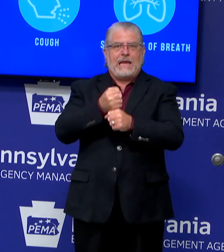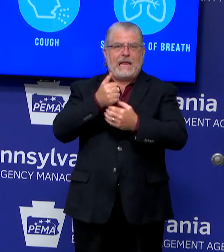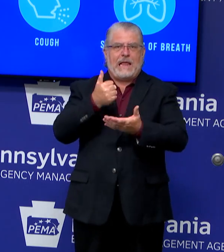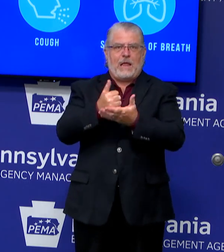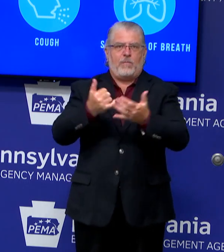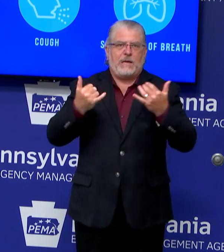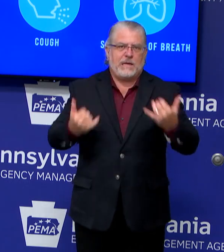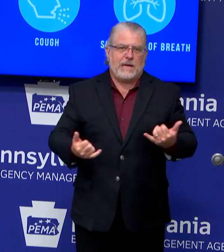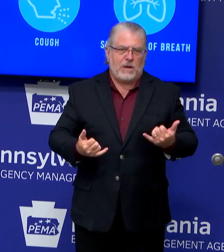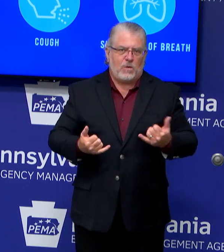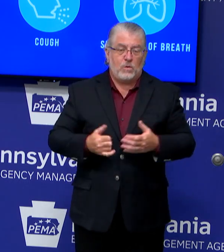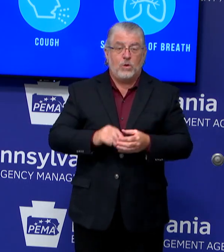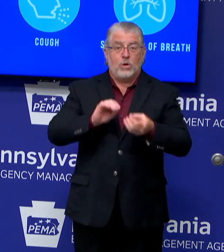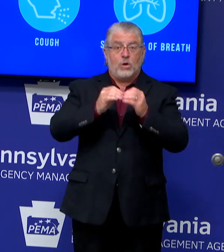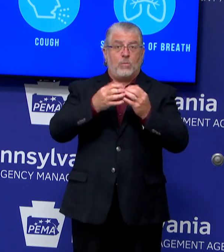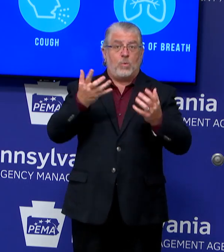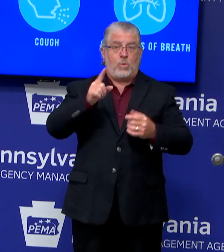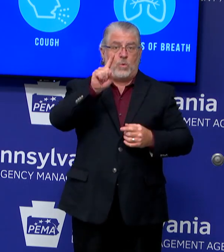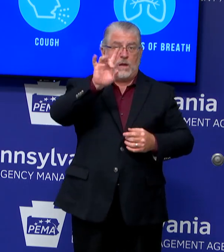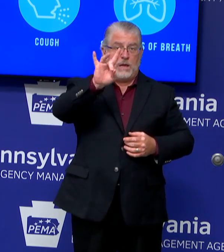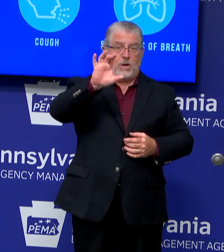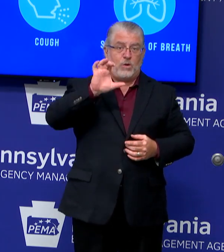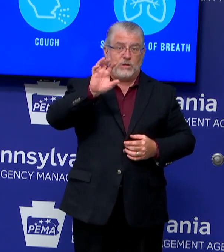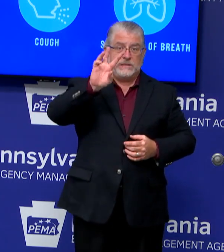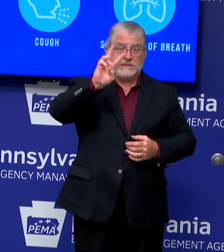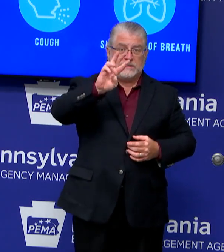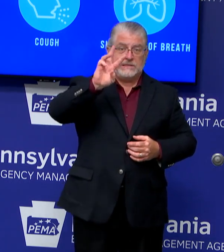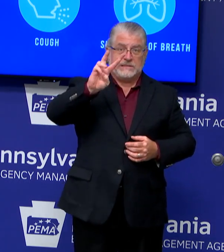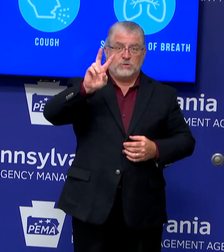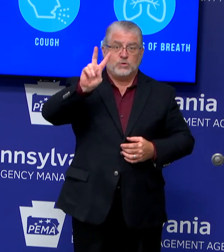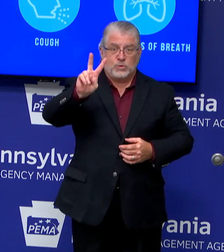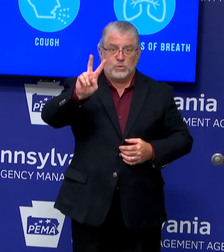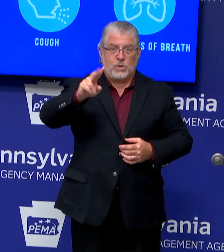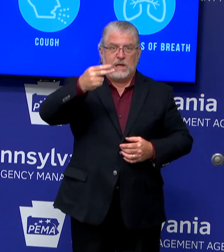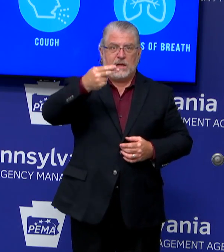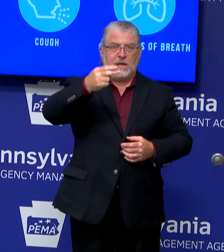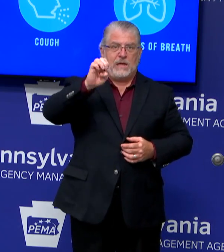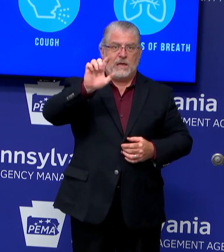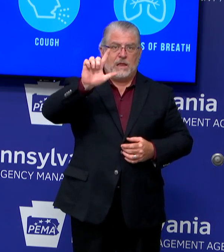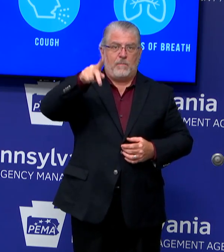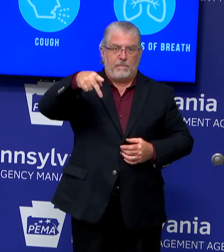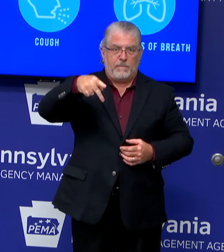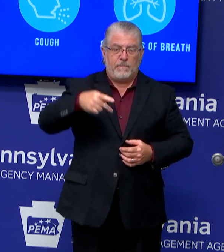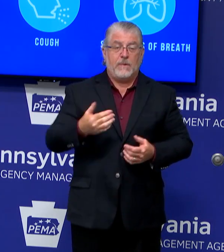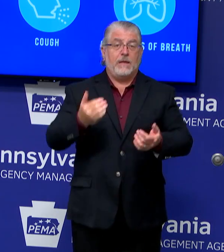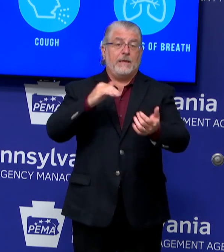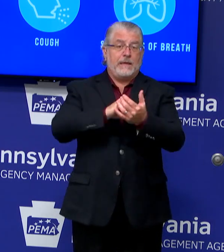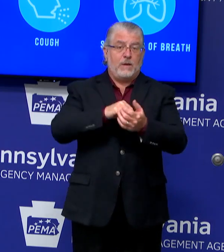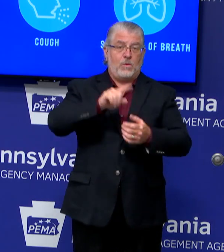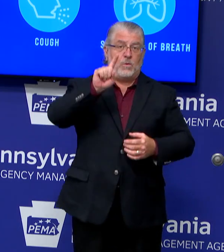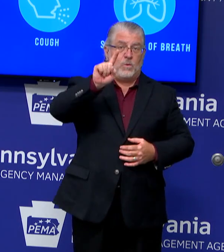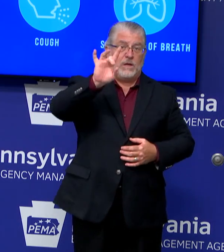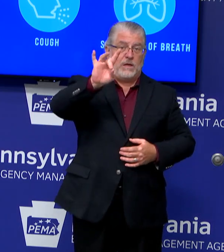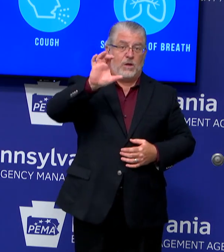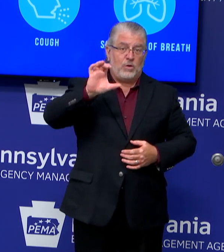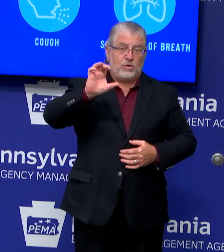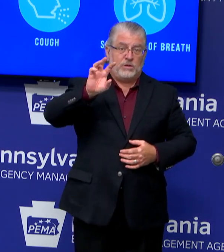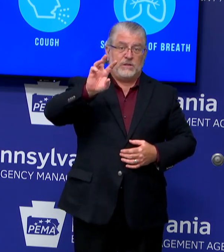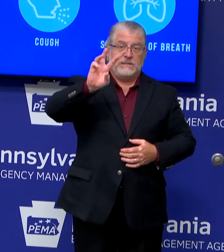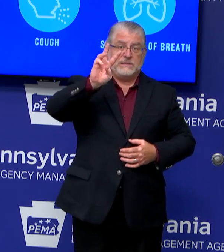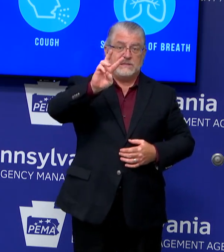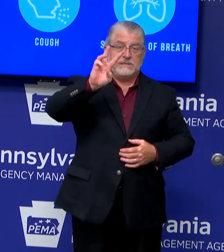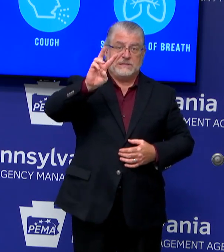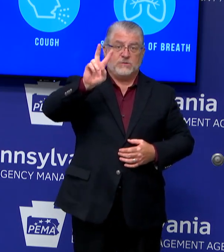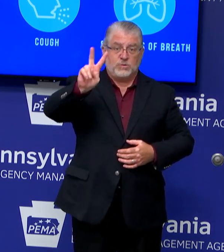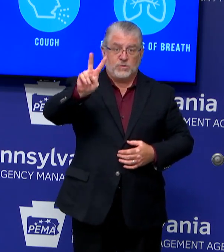-662-HELP. Again, 1-800-662-HELP. And what is most